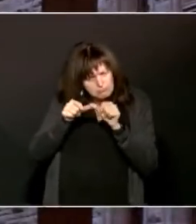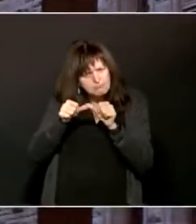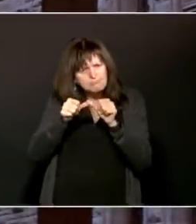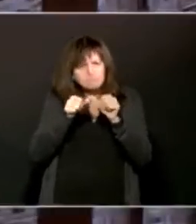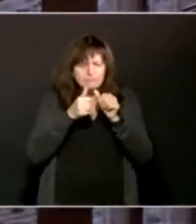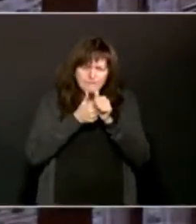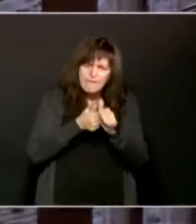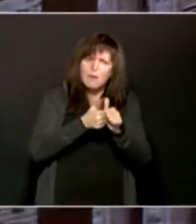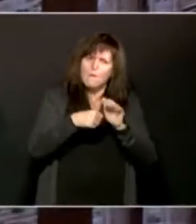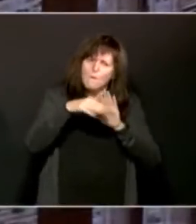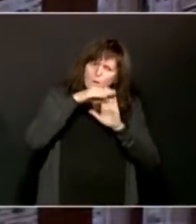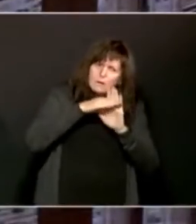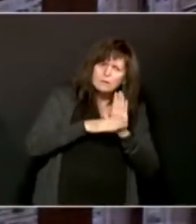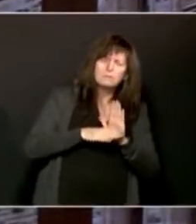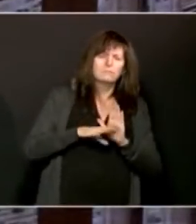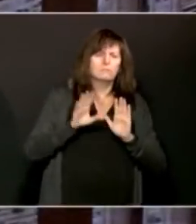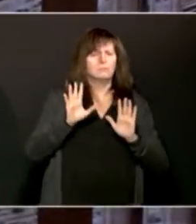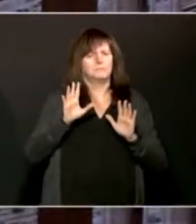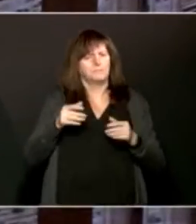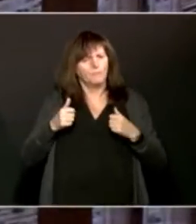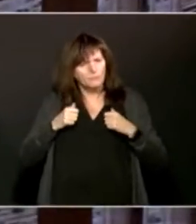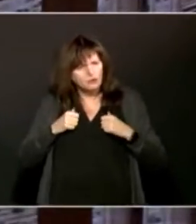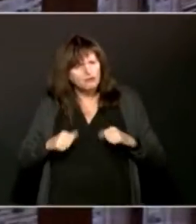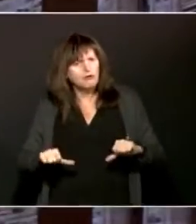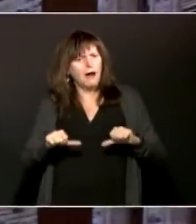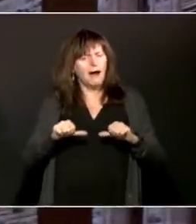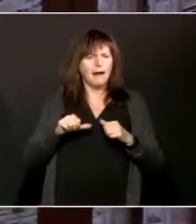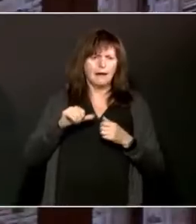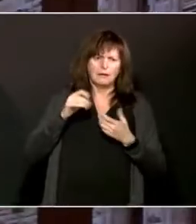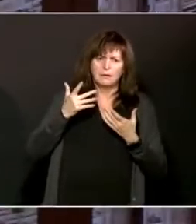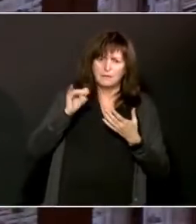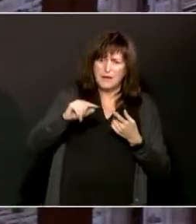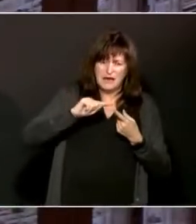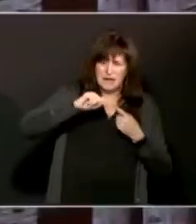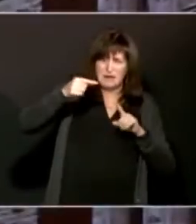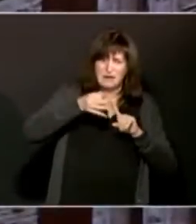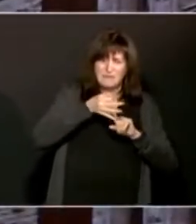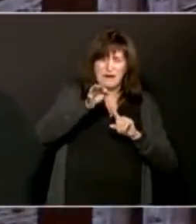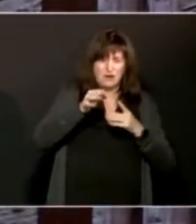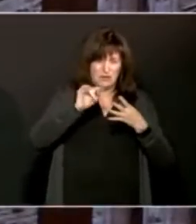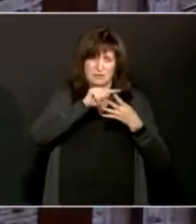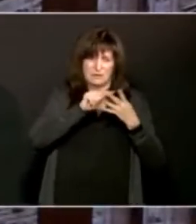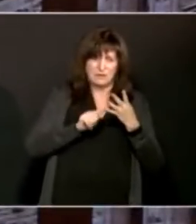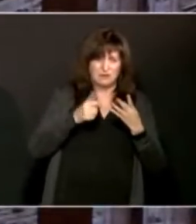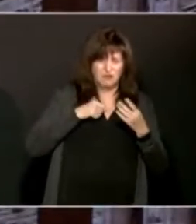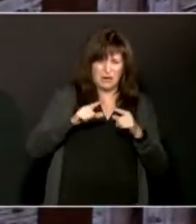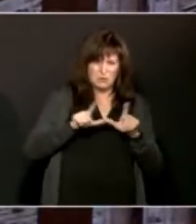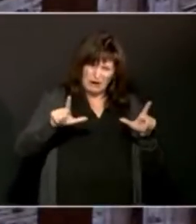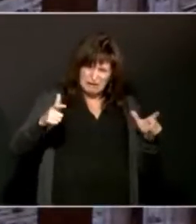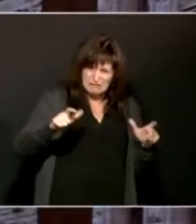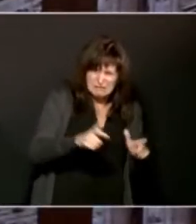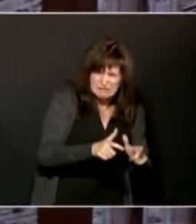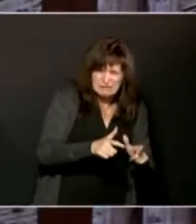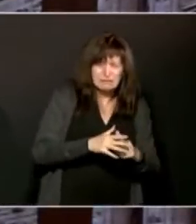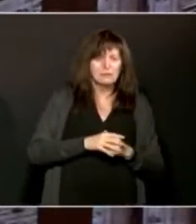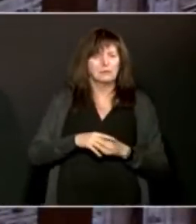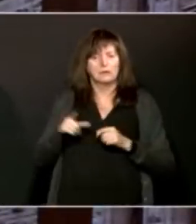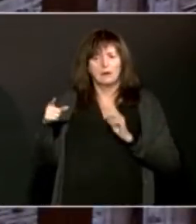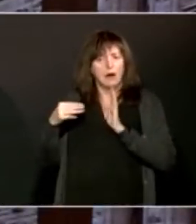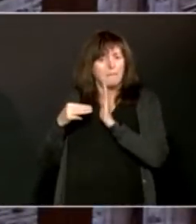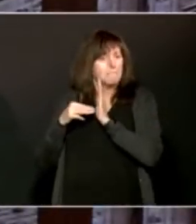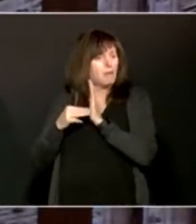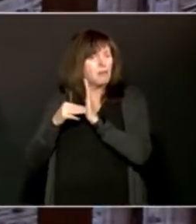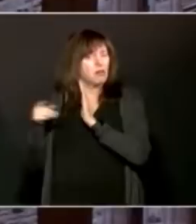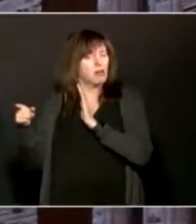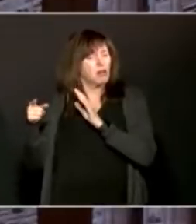them under control and not let it take over with that rapid rise that the modelers had predicted could happen. Didn't say it would, especially